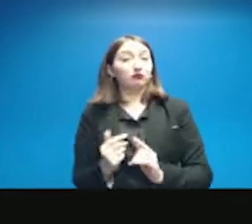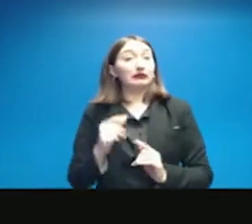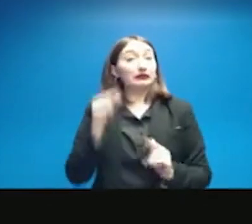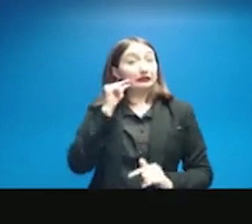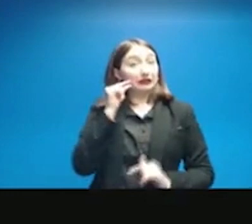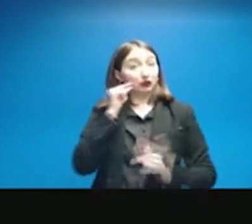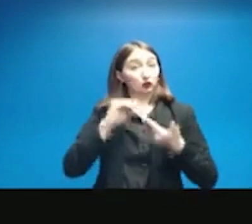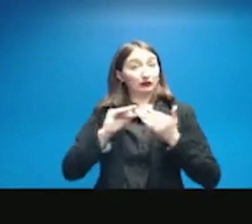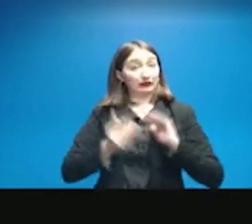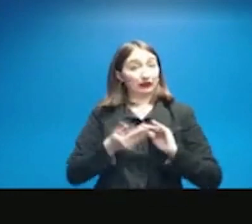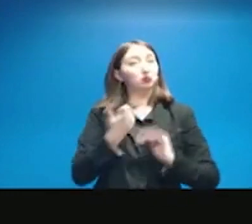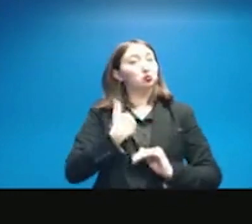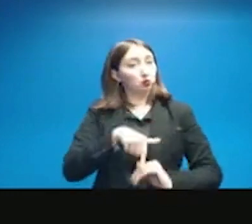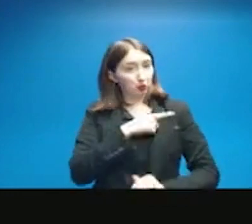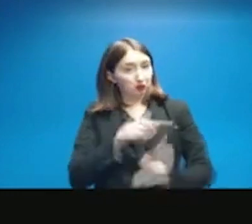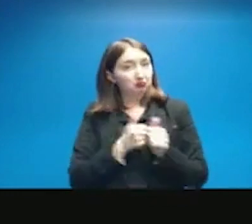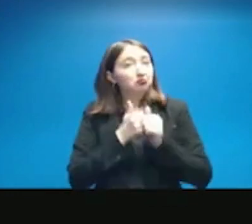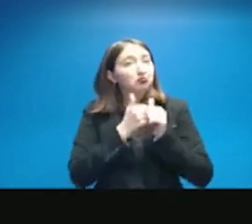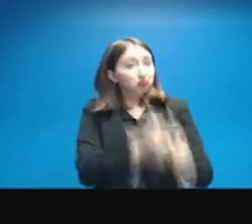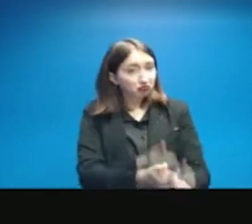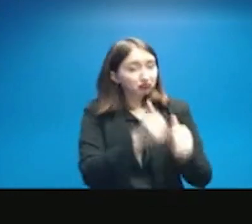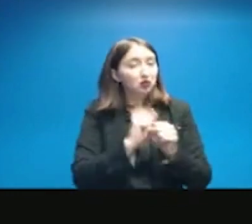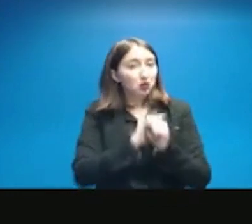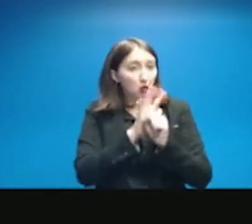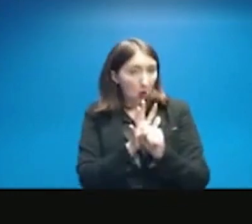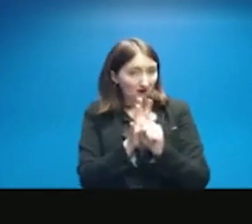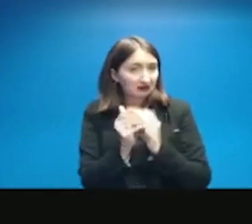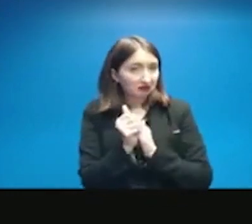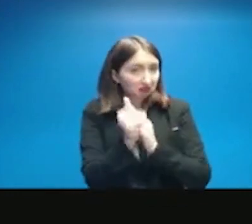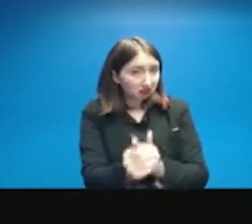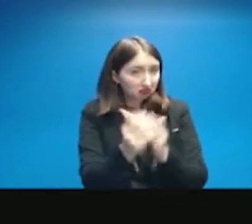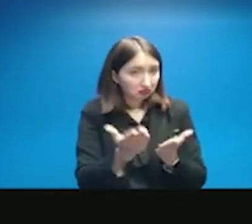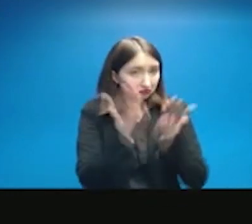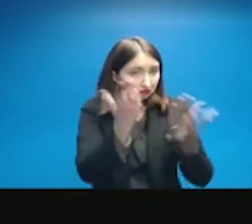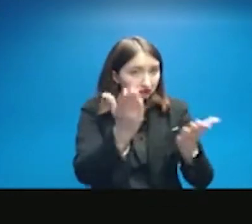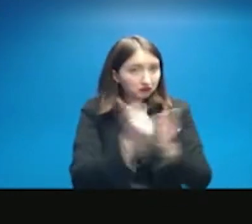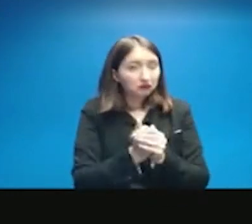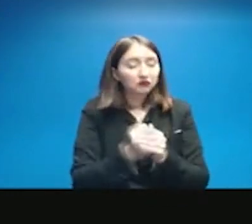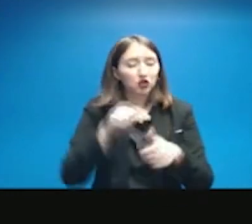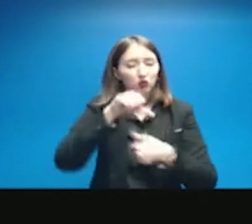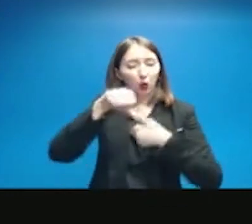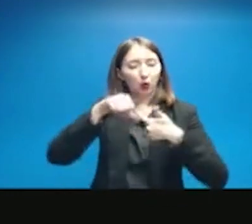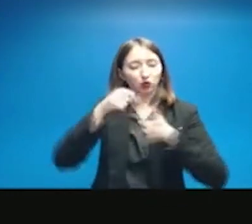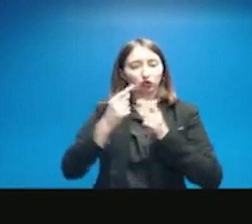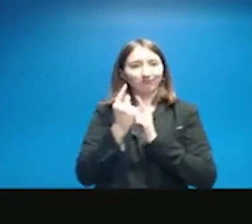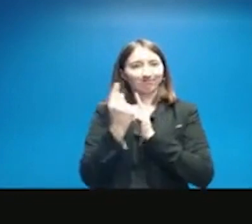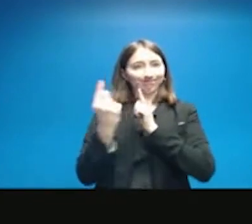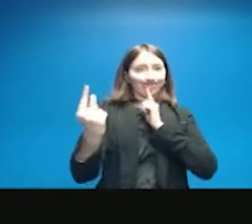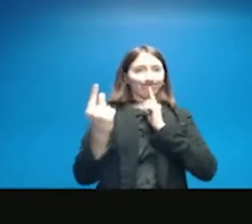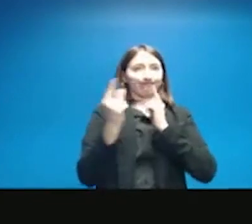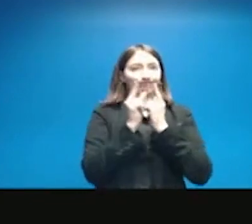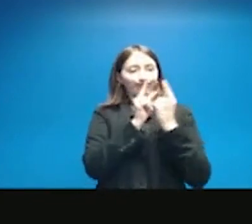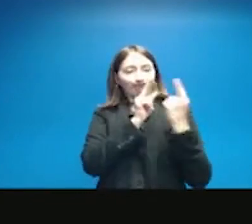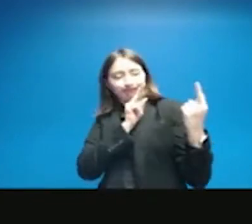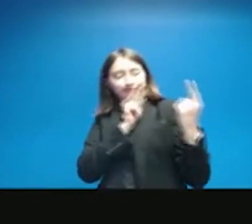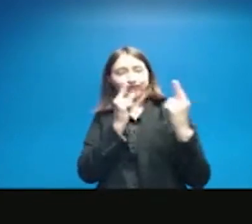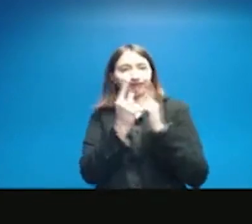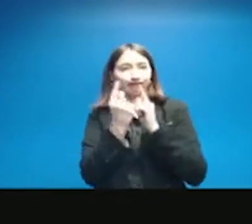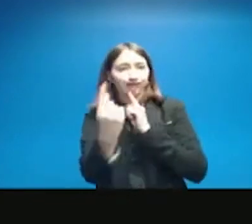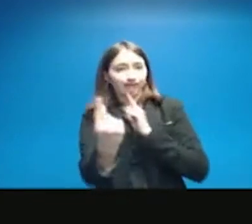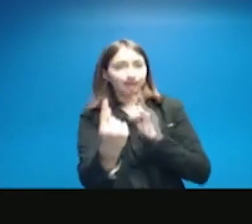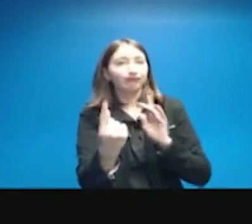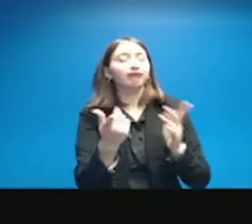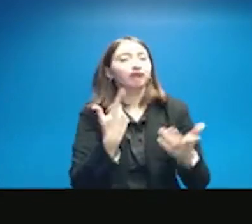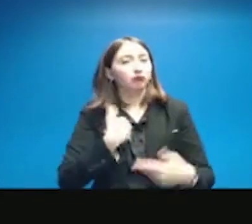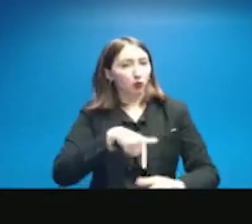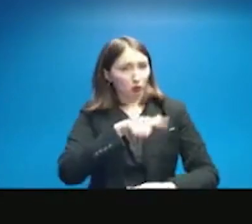observing COVID-19 guidelines. We are maintaining social distance for purposes of cuts that we